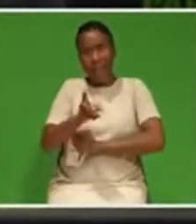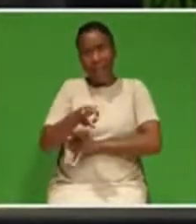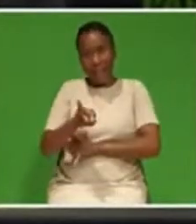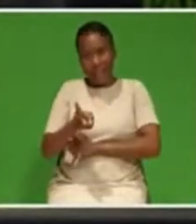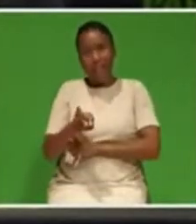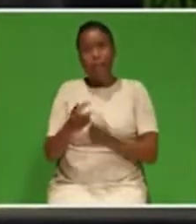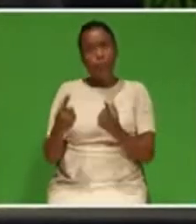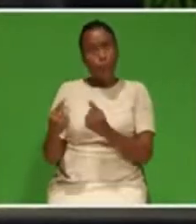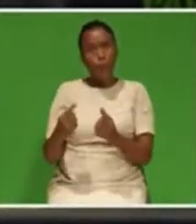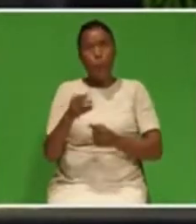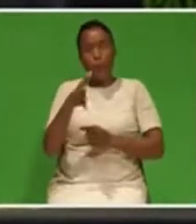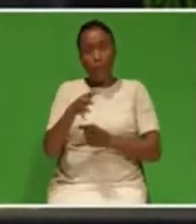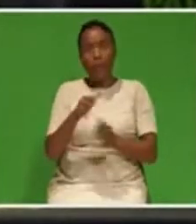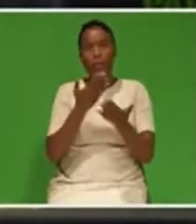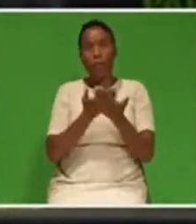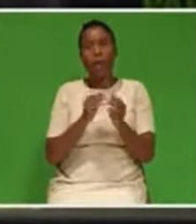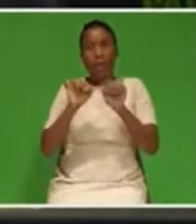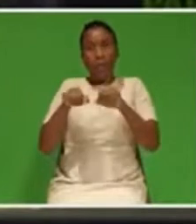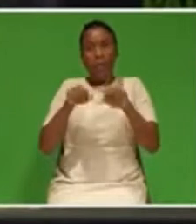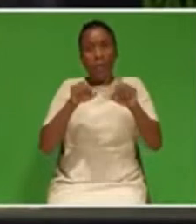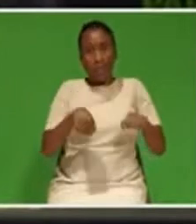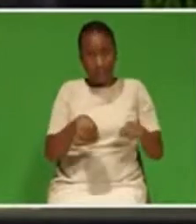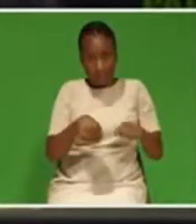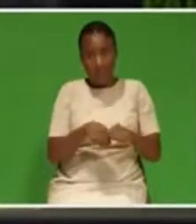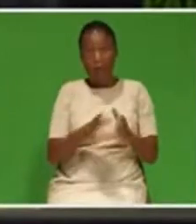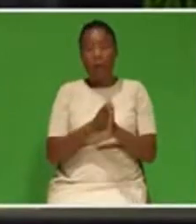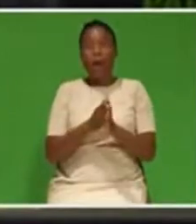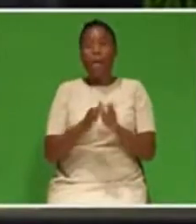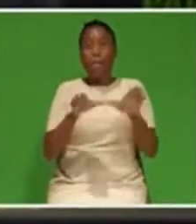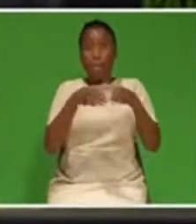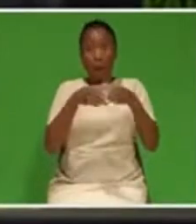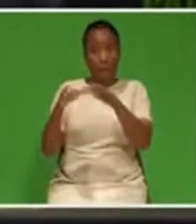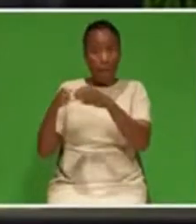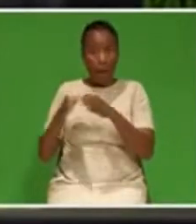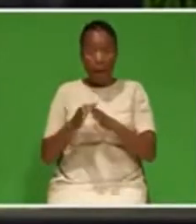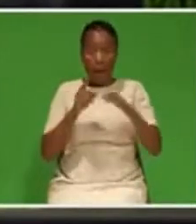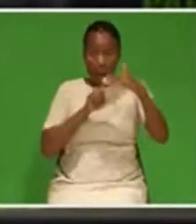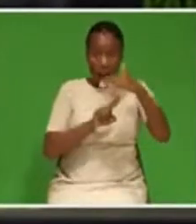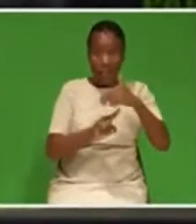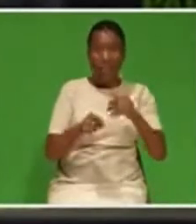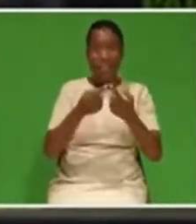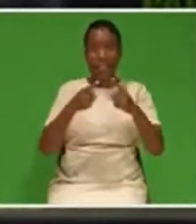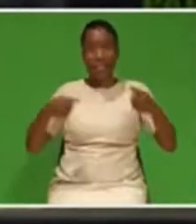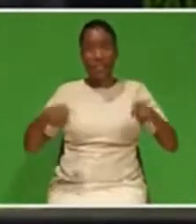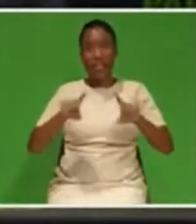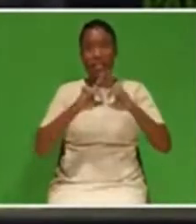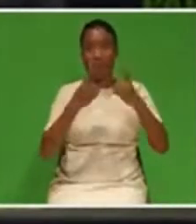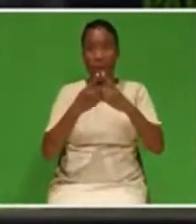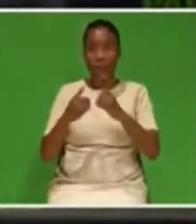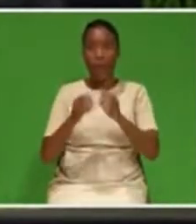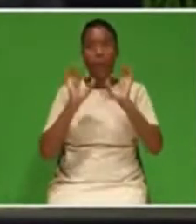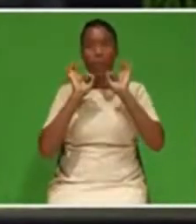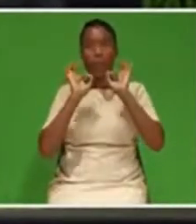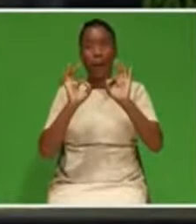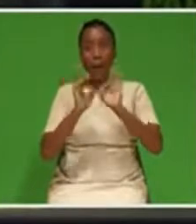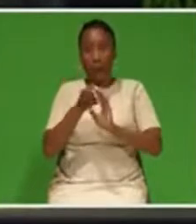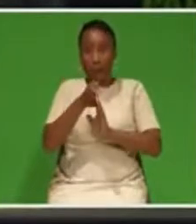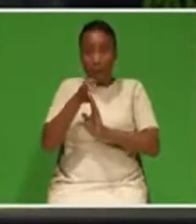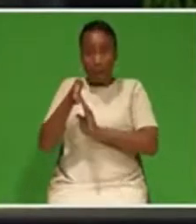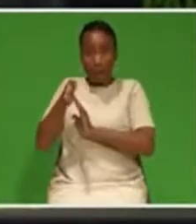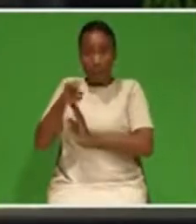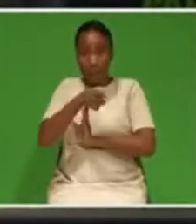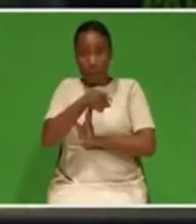enable entities that fall under various departments to be properly located in those departments.